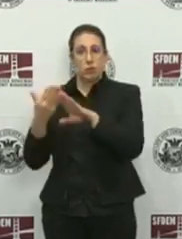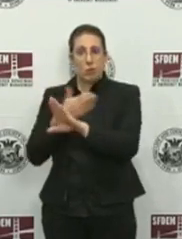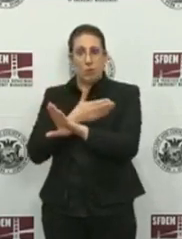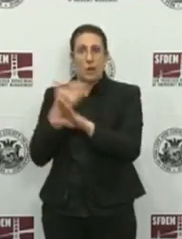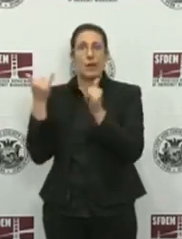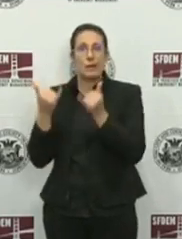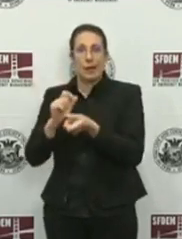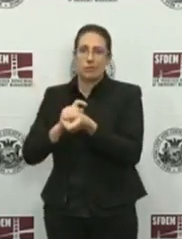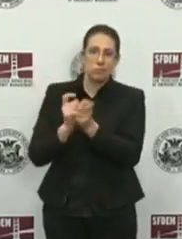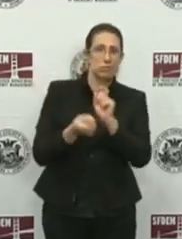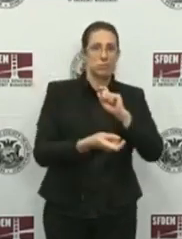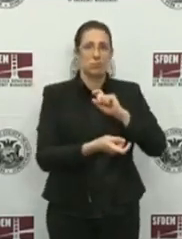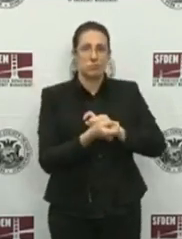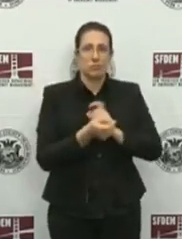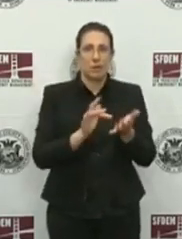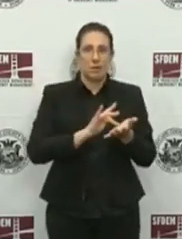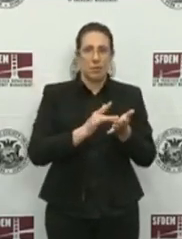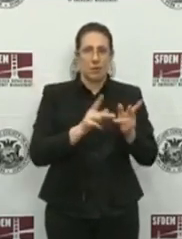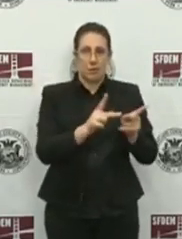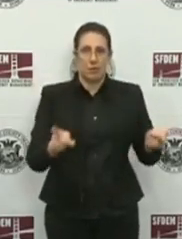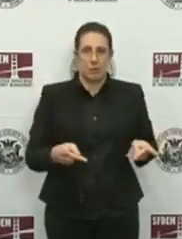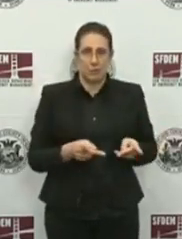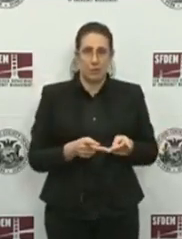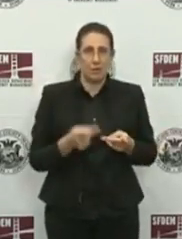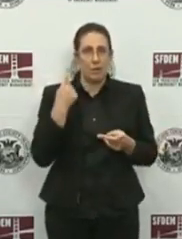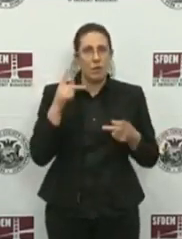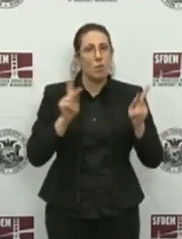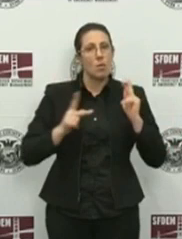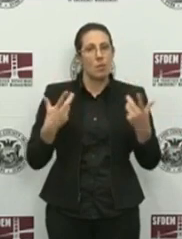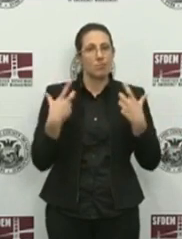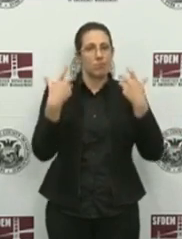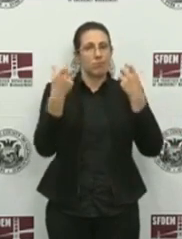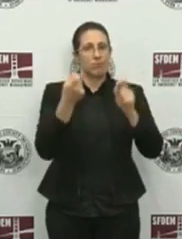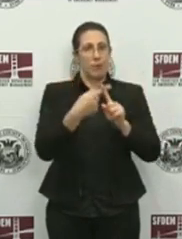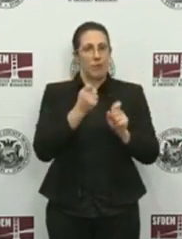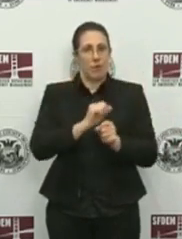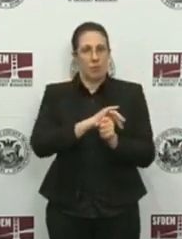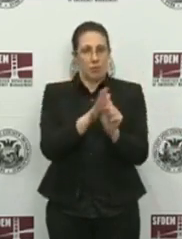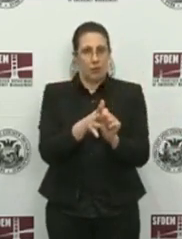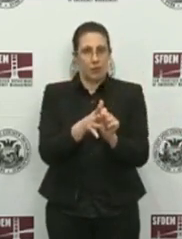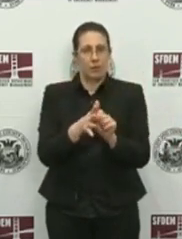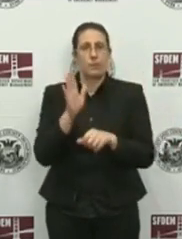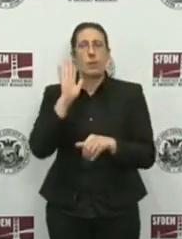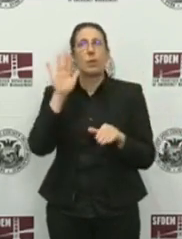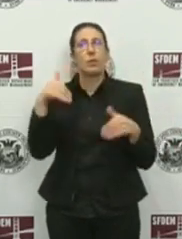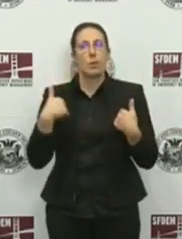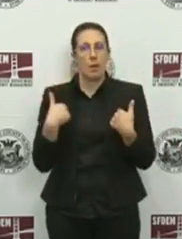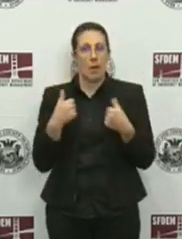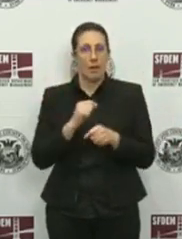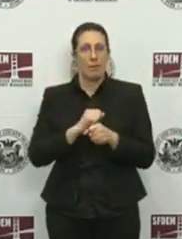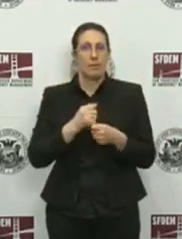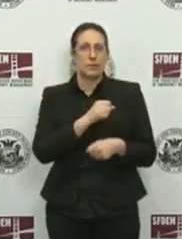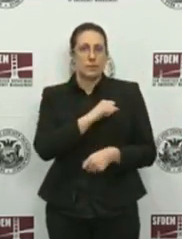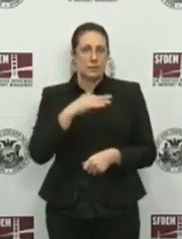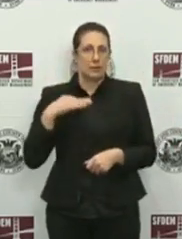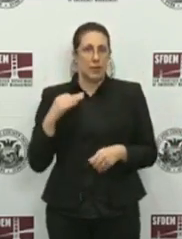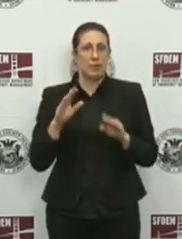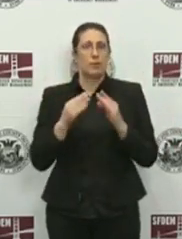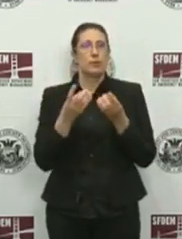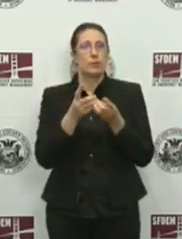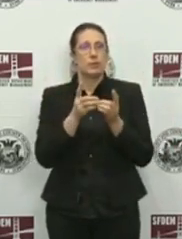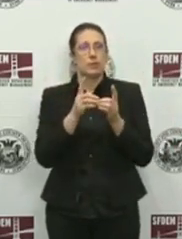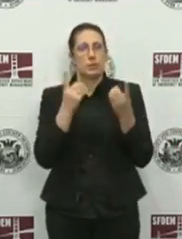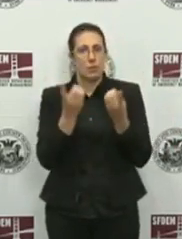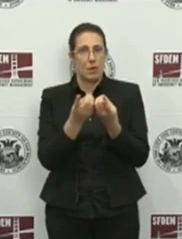coronavirus. This new recovery center will be staffed by the Department of Public Health's